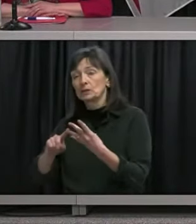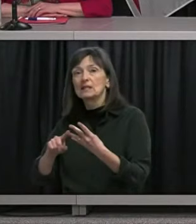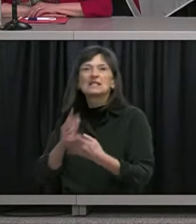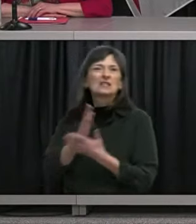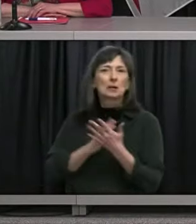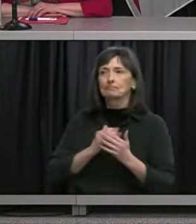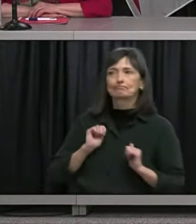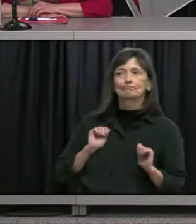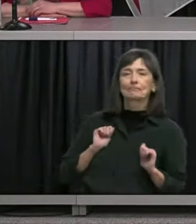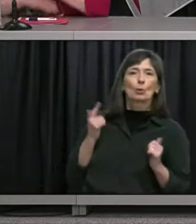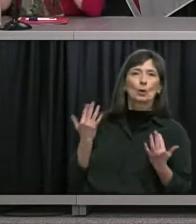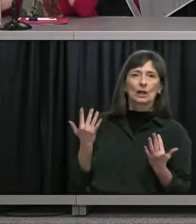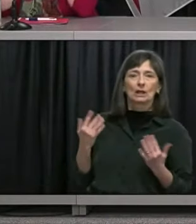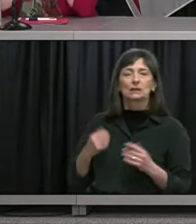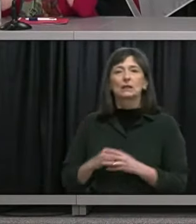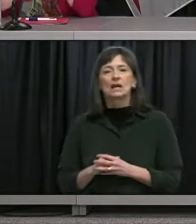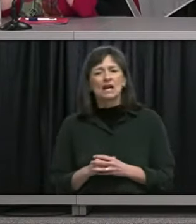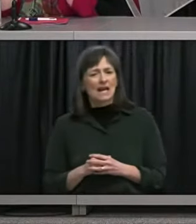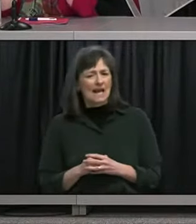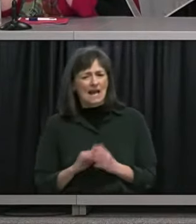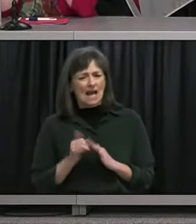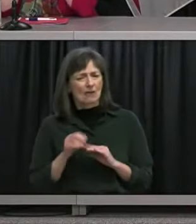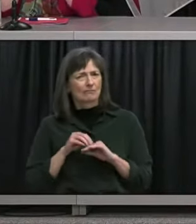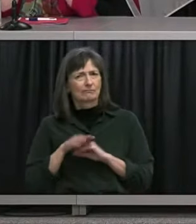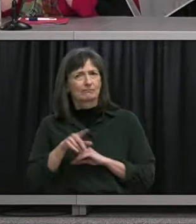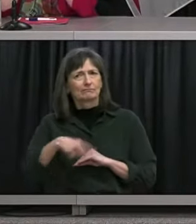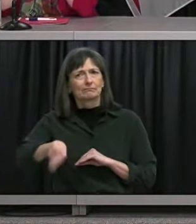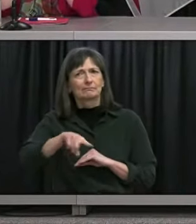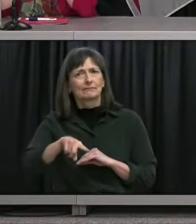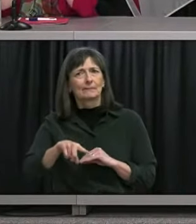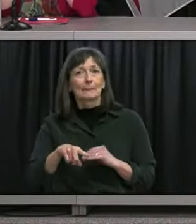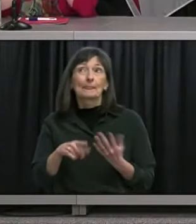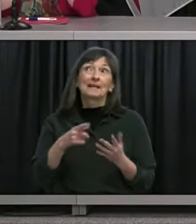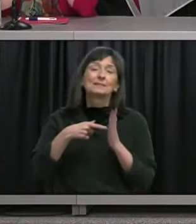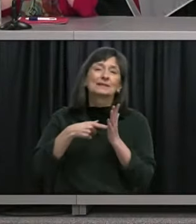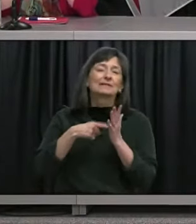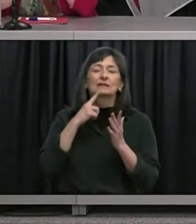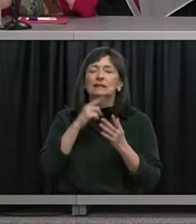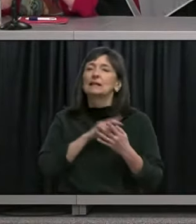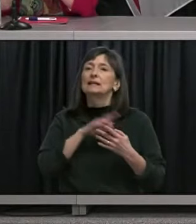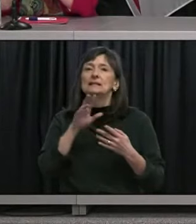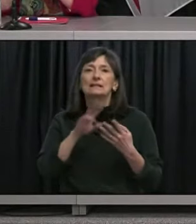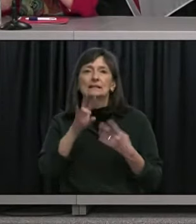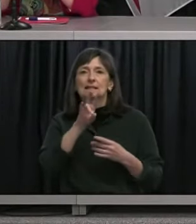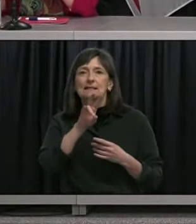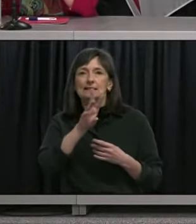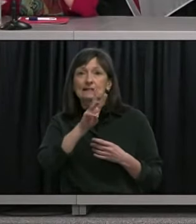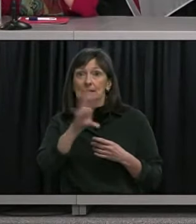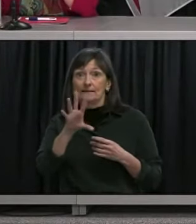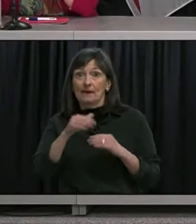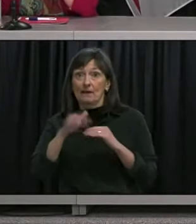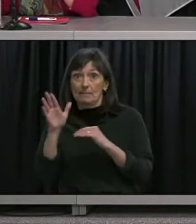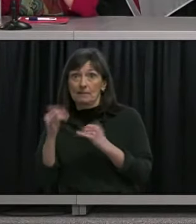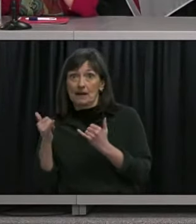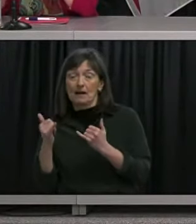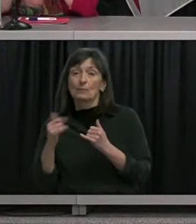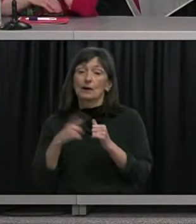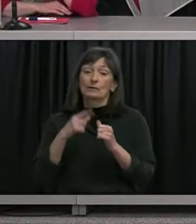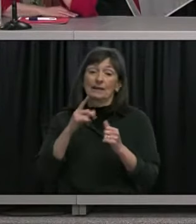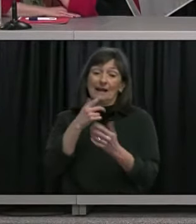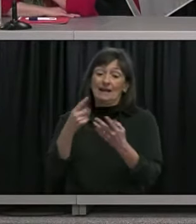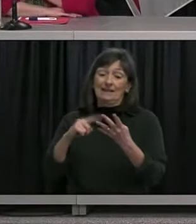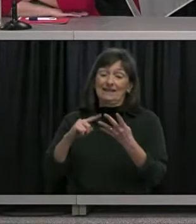and how we see this fitting into Newfoundland and Labrador and particularly with the 65 plus demographic when right now we know it's earmarked for first responders